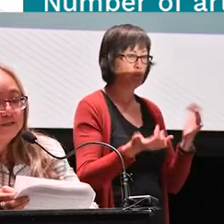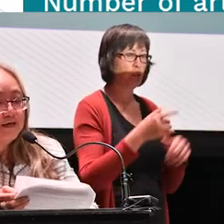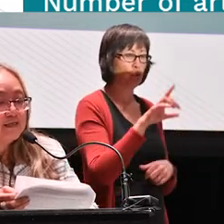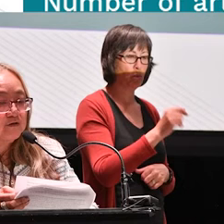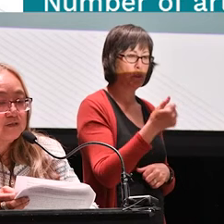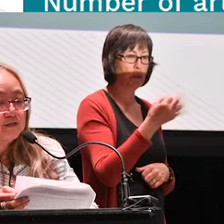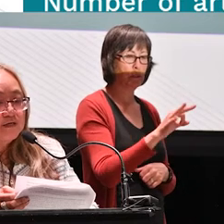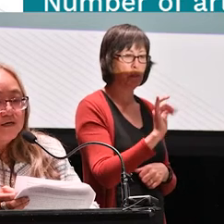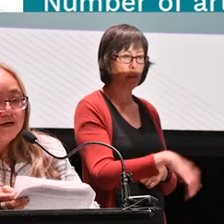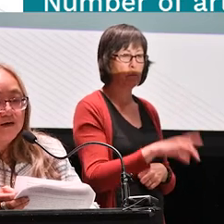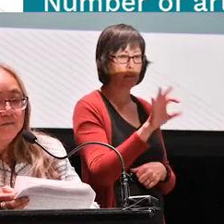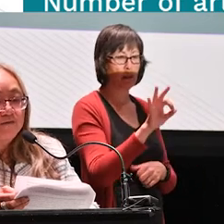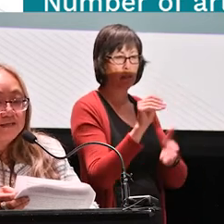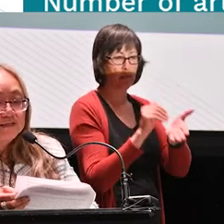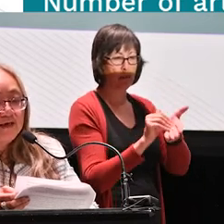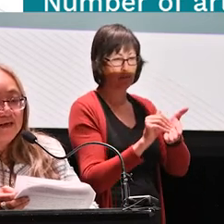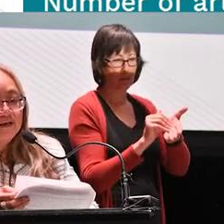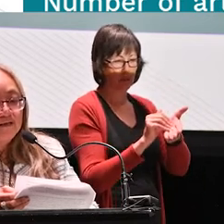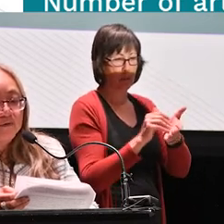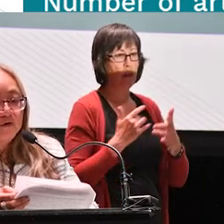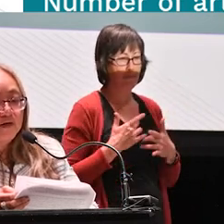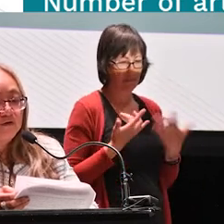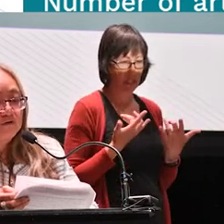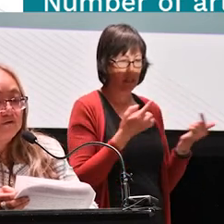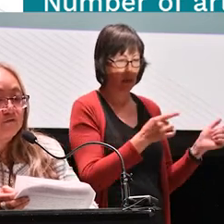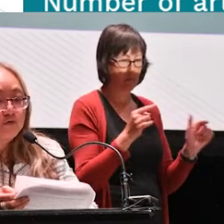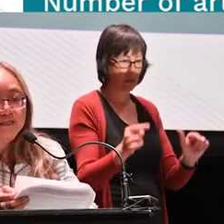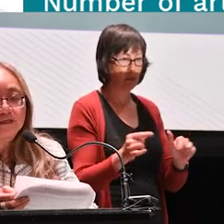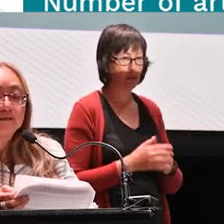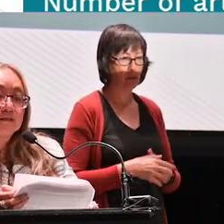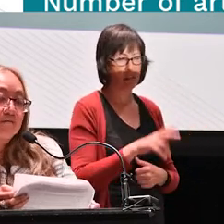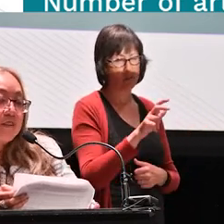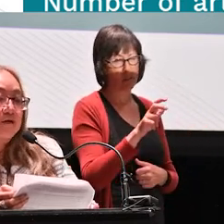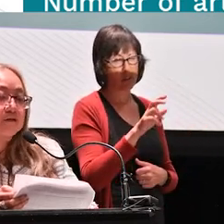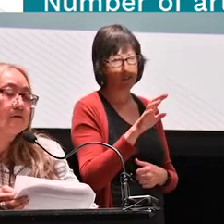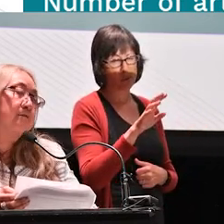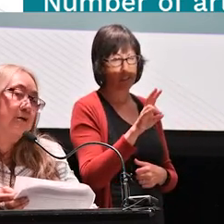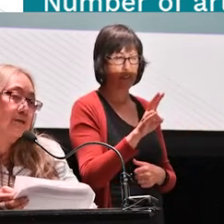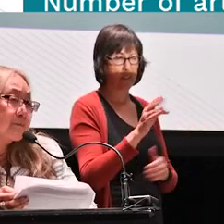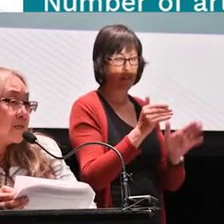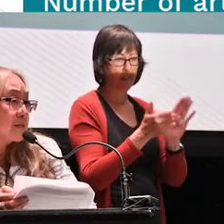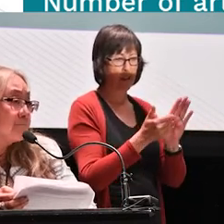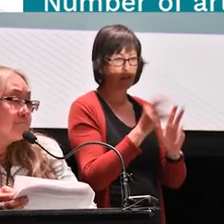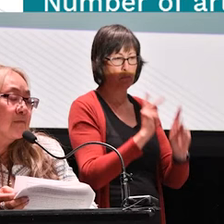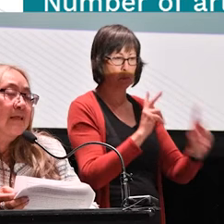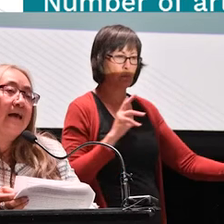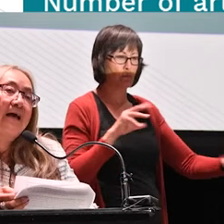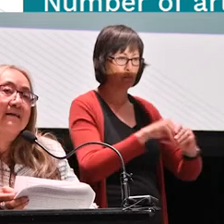which was 9,000 events and about 347,000 participation.